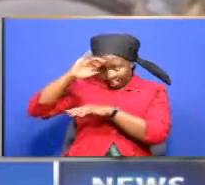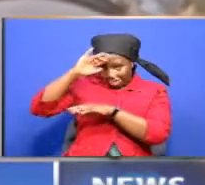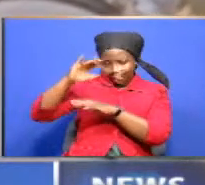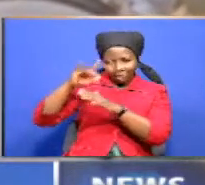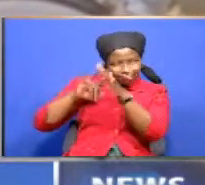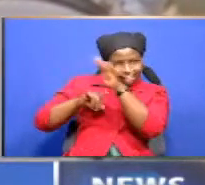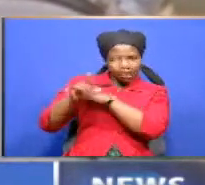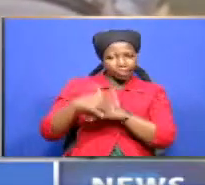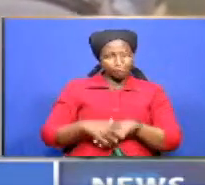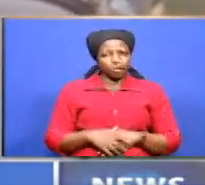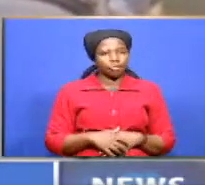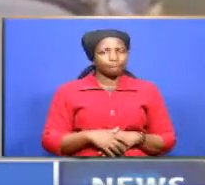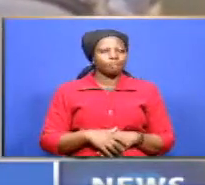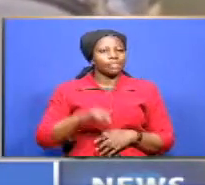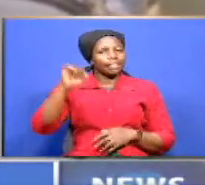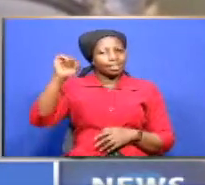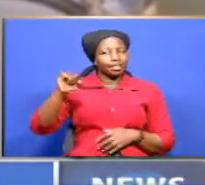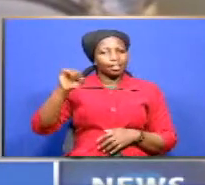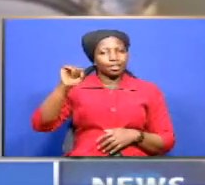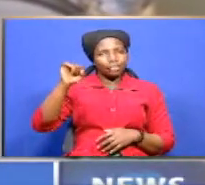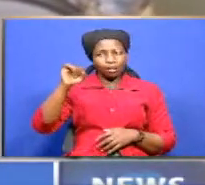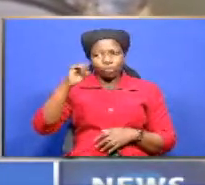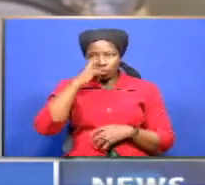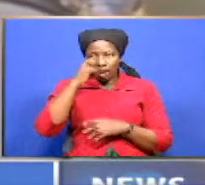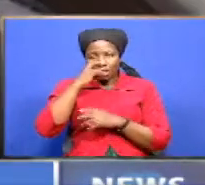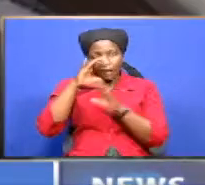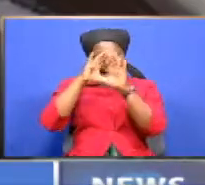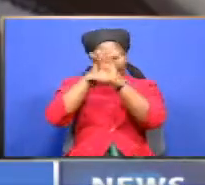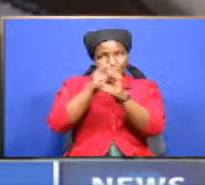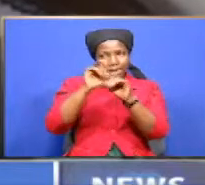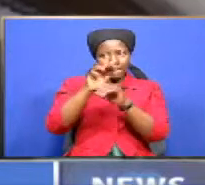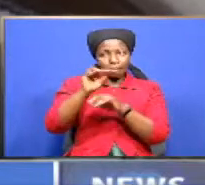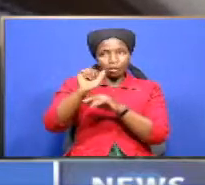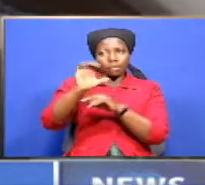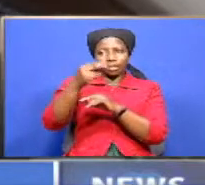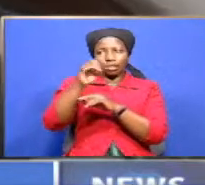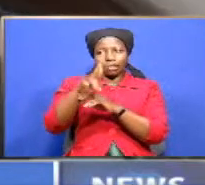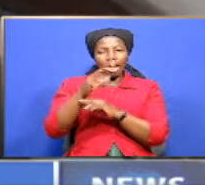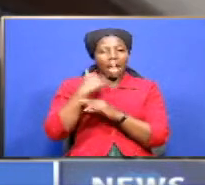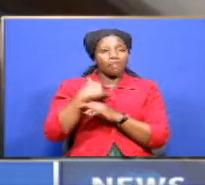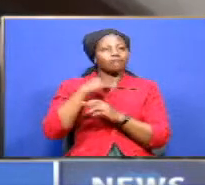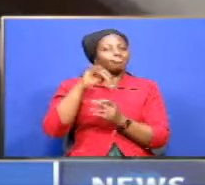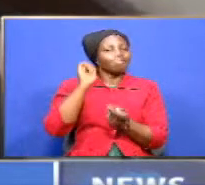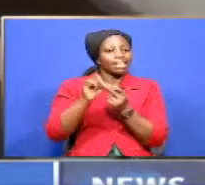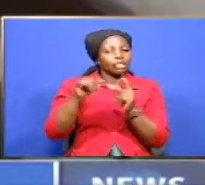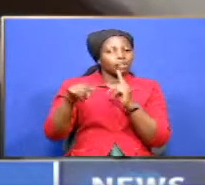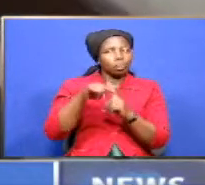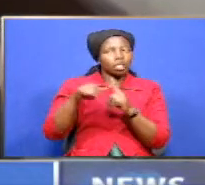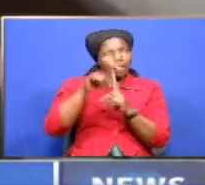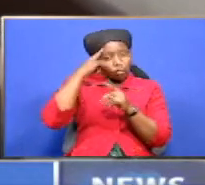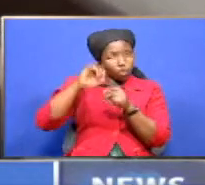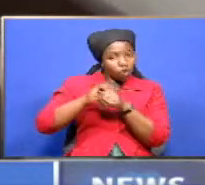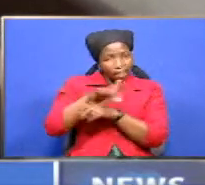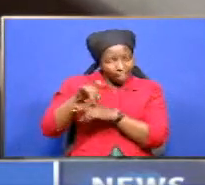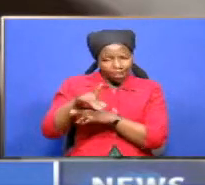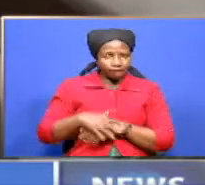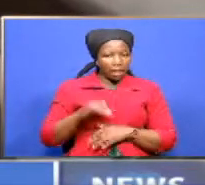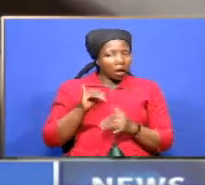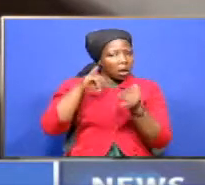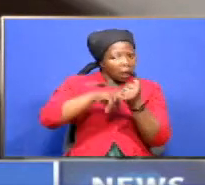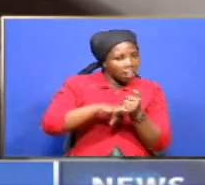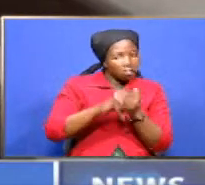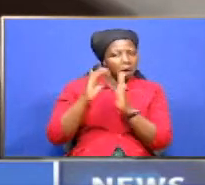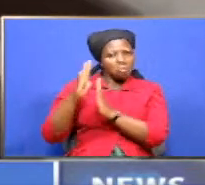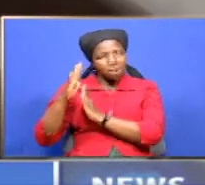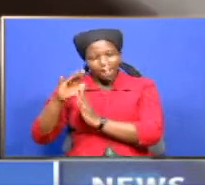President Rick Machar has tested positive for coronavirus. His wife, Defense Minister Angelina Tenney, some bodyguards and other staff have